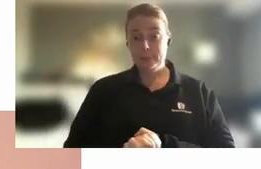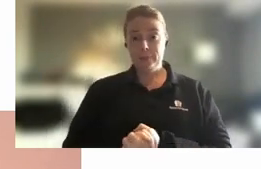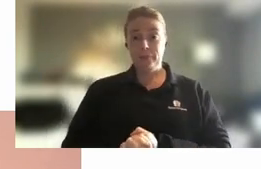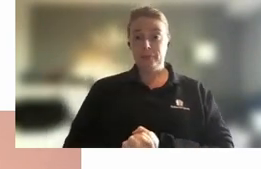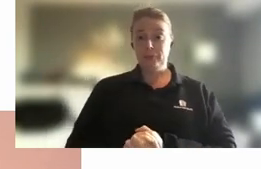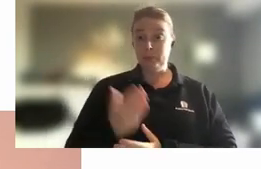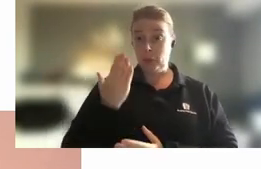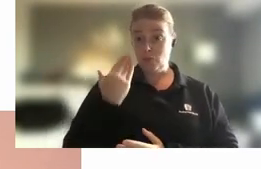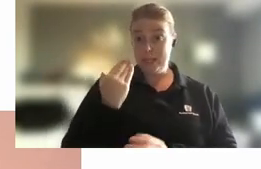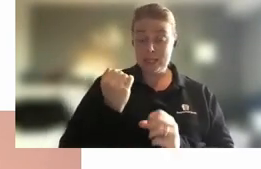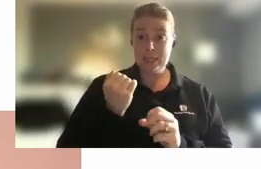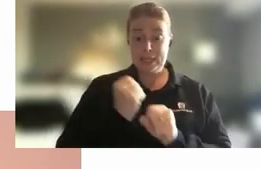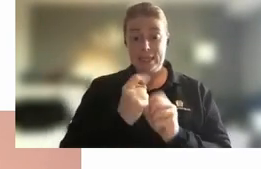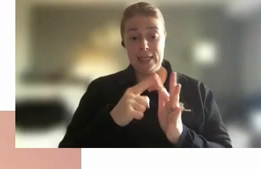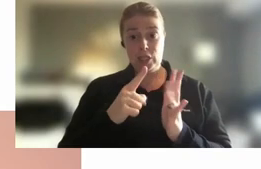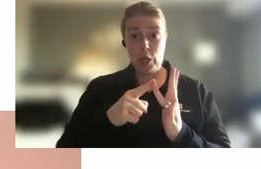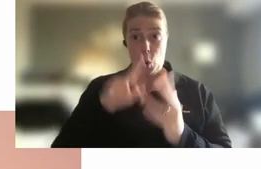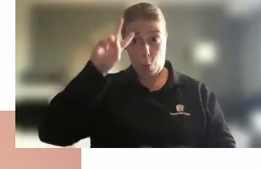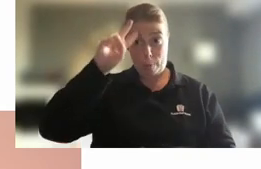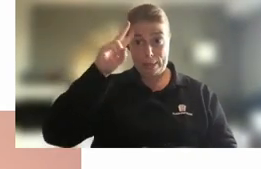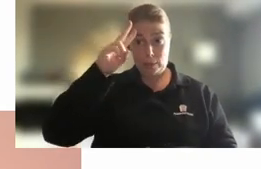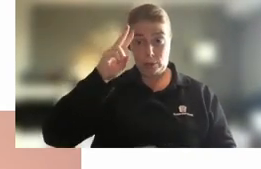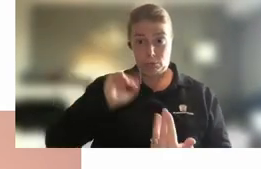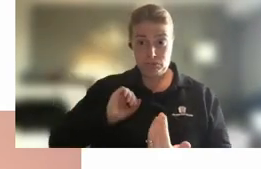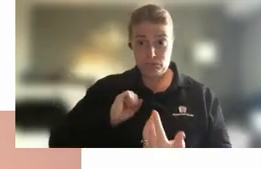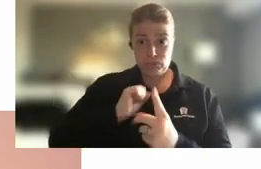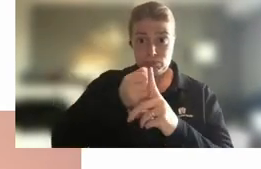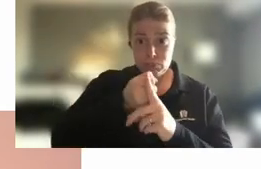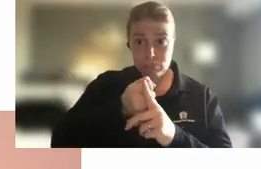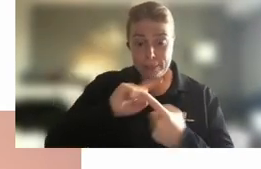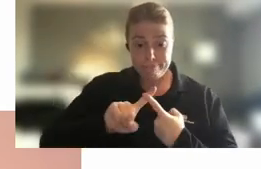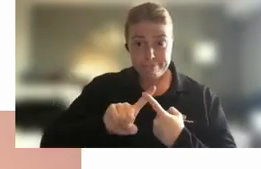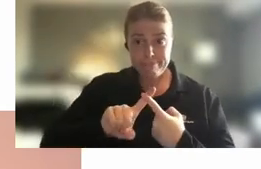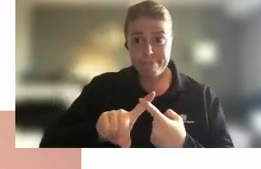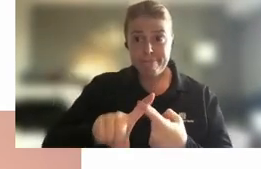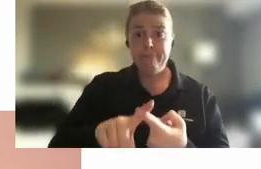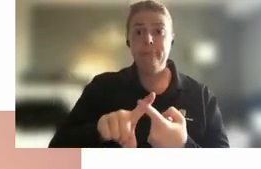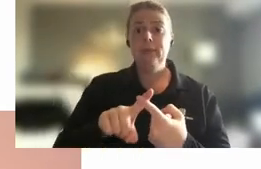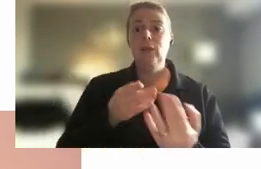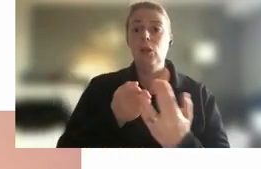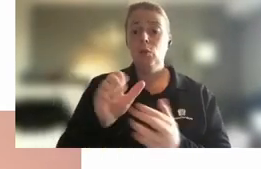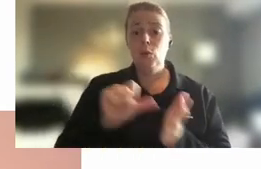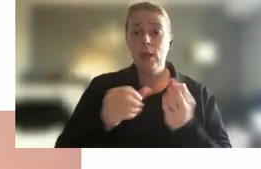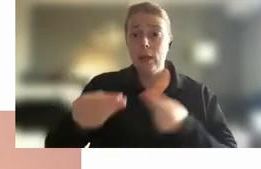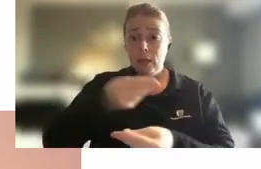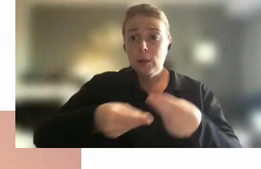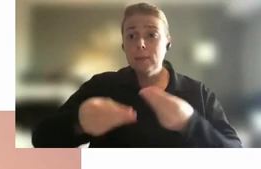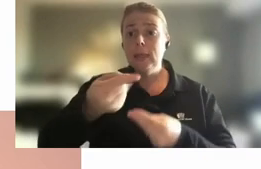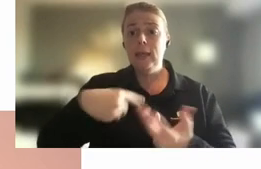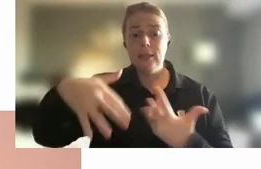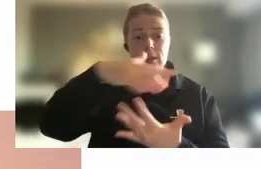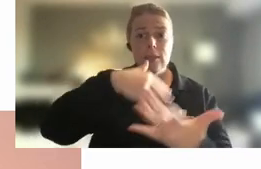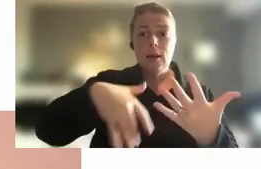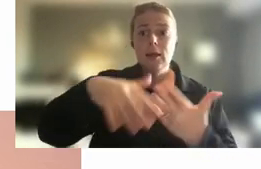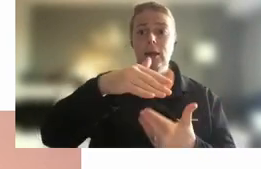geopolitical disruptions across the world that have had ongoing effects across the economy across society and into our